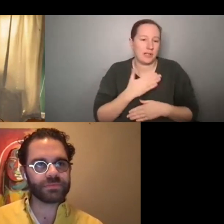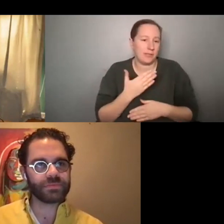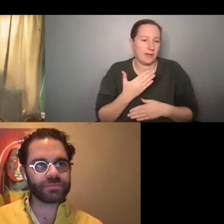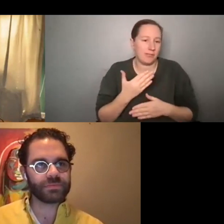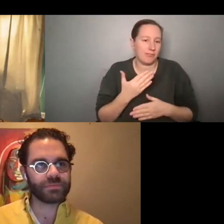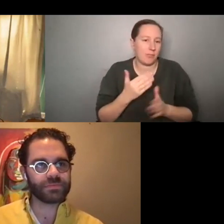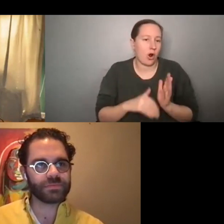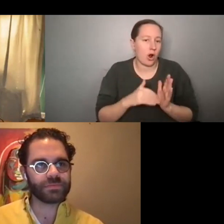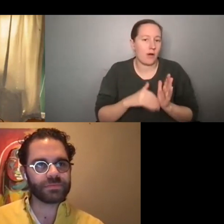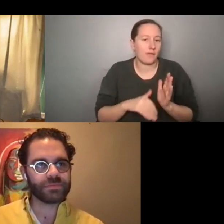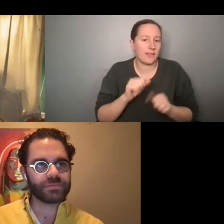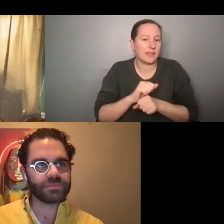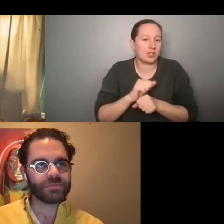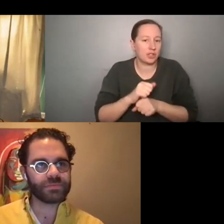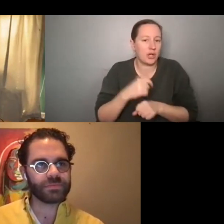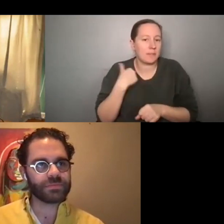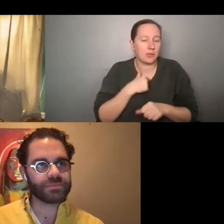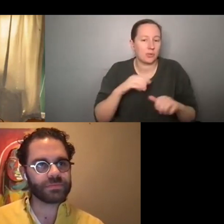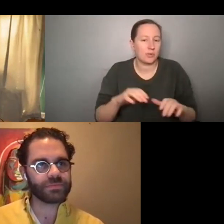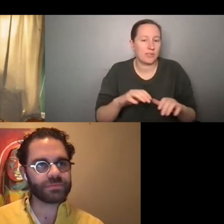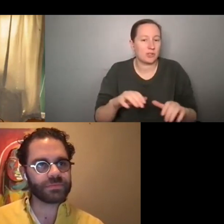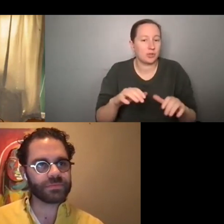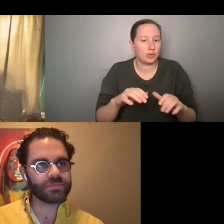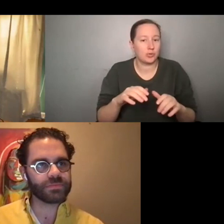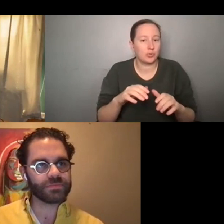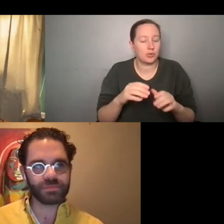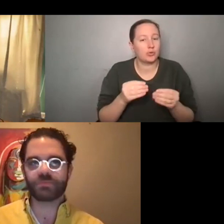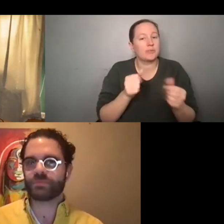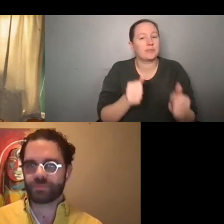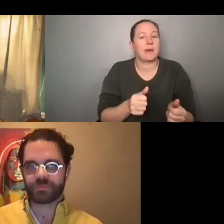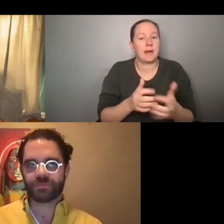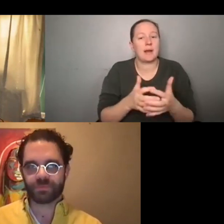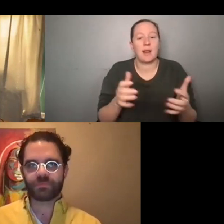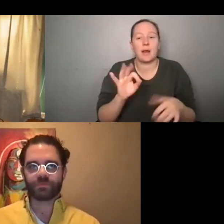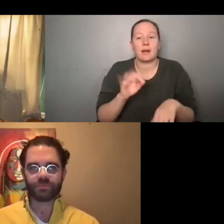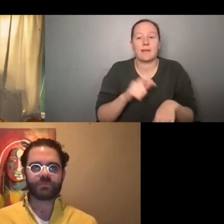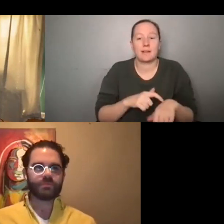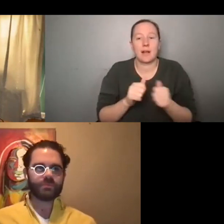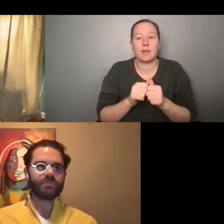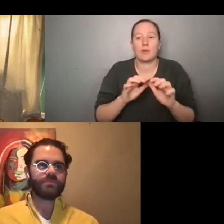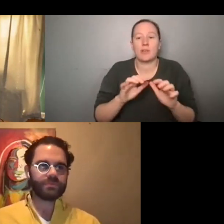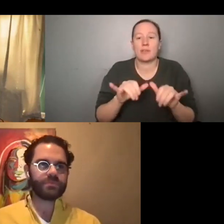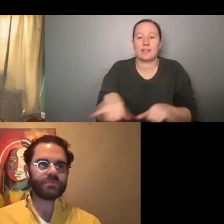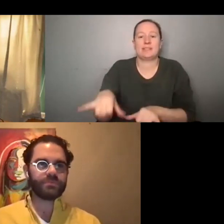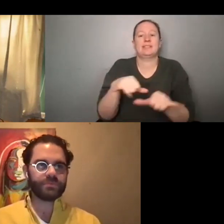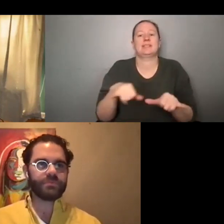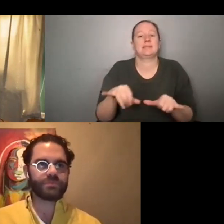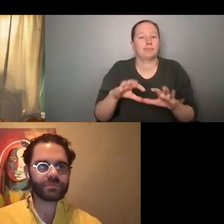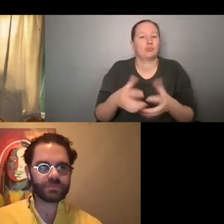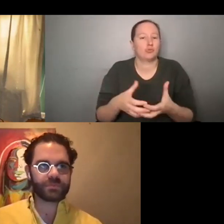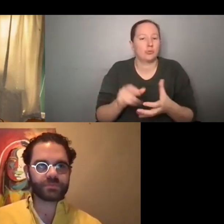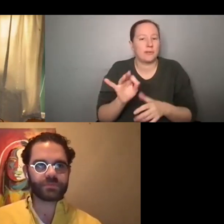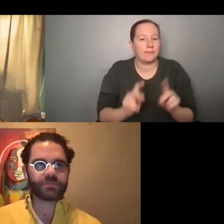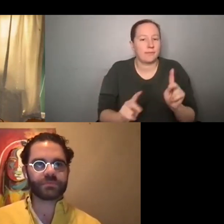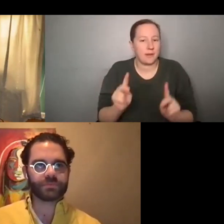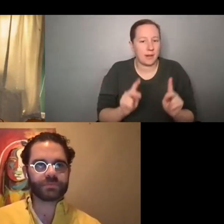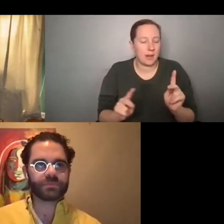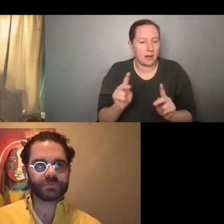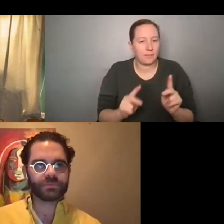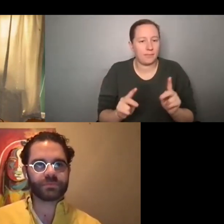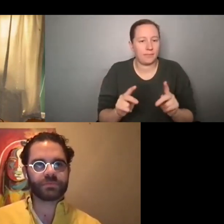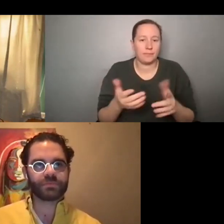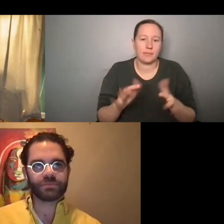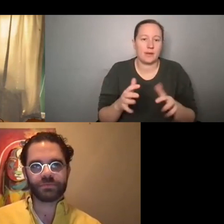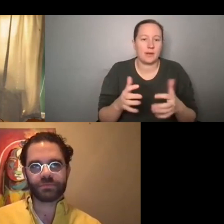oftentimes the jobs that we're working, you spend a lot of time with this, the same group of people. So you, it's, uh, kind of a